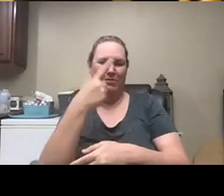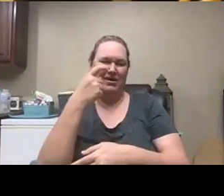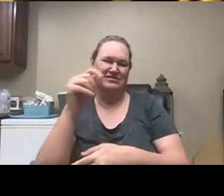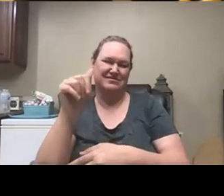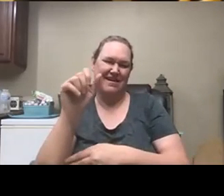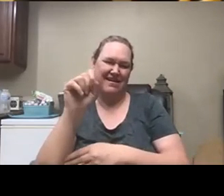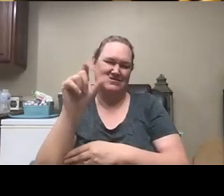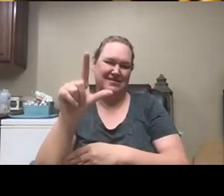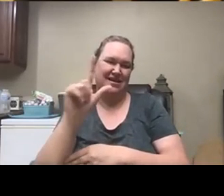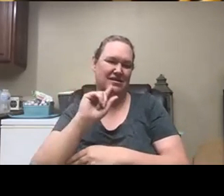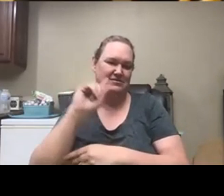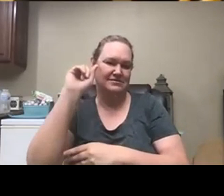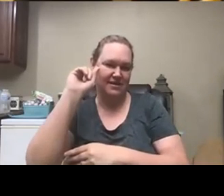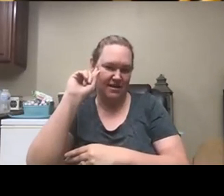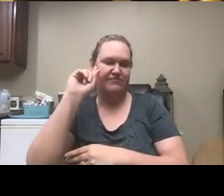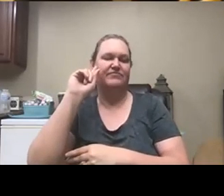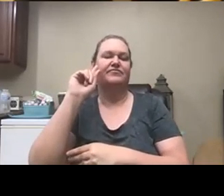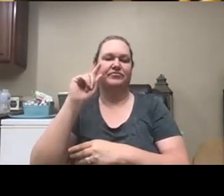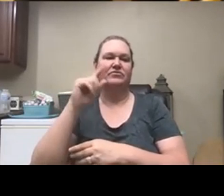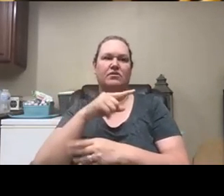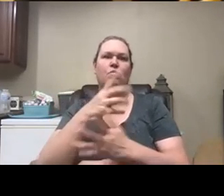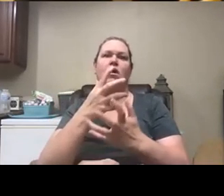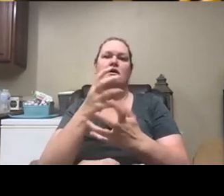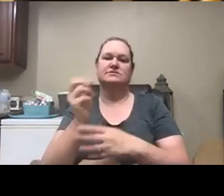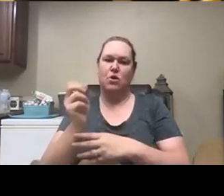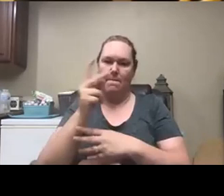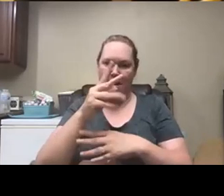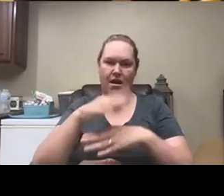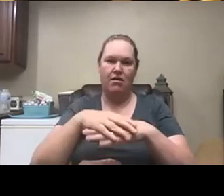help her to kind of rediscover